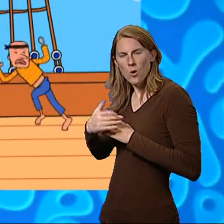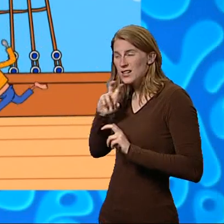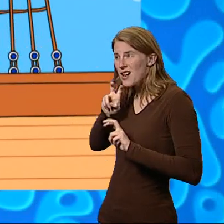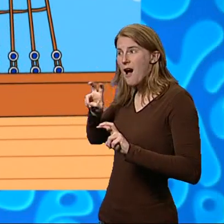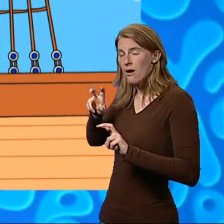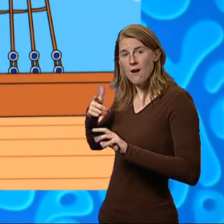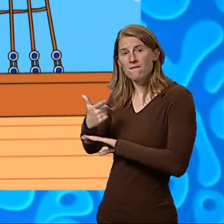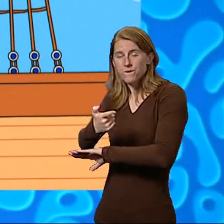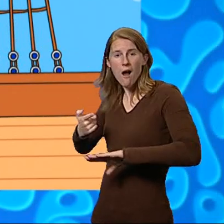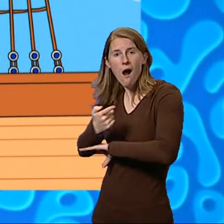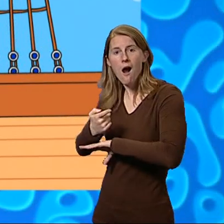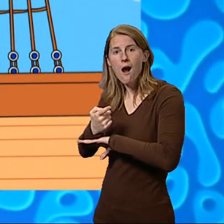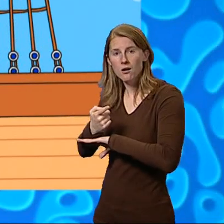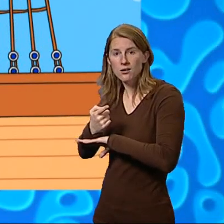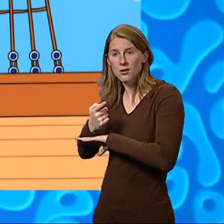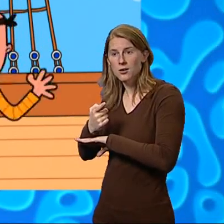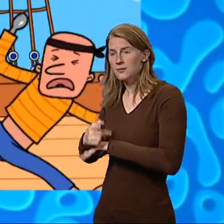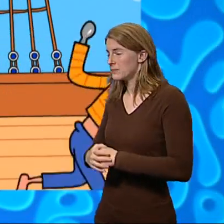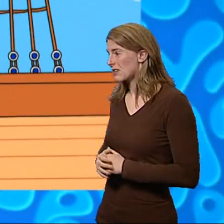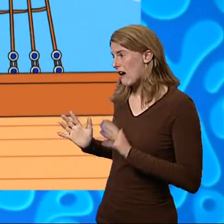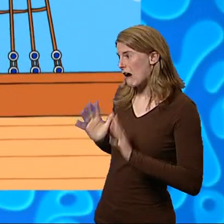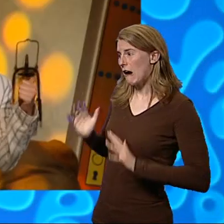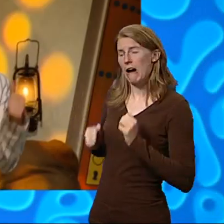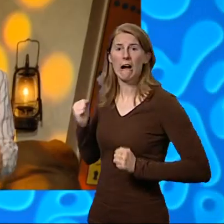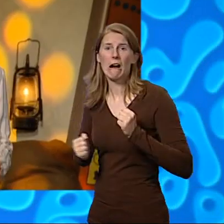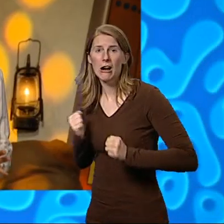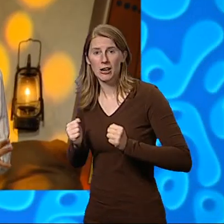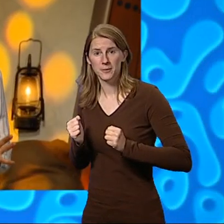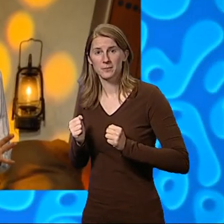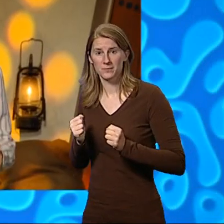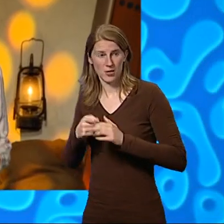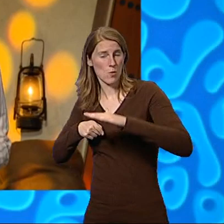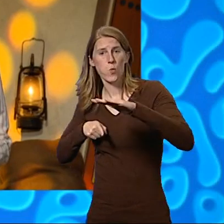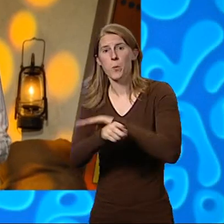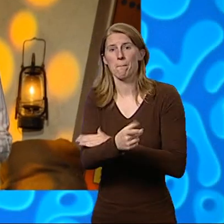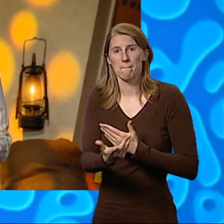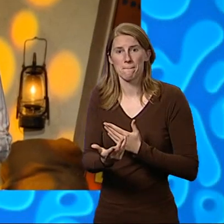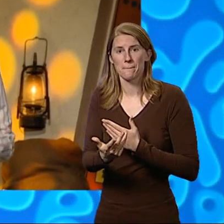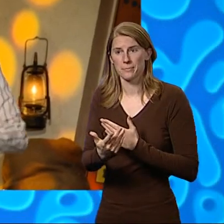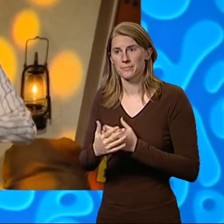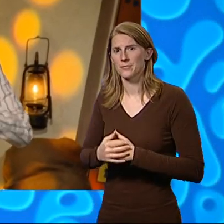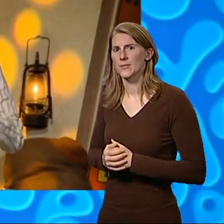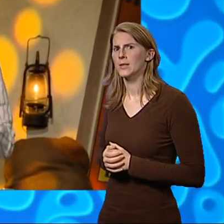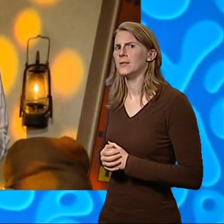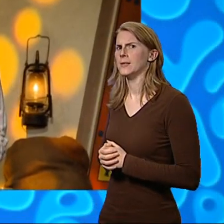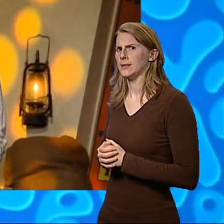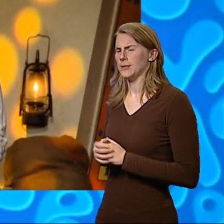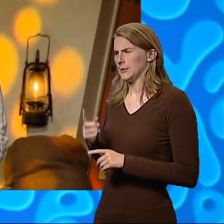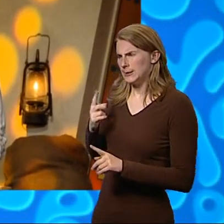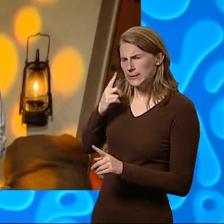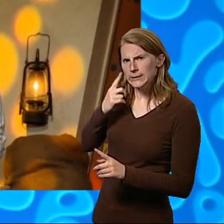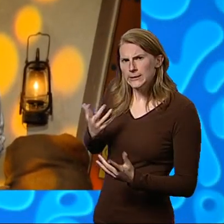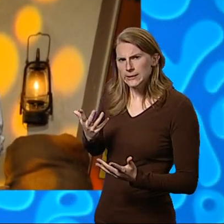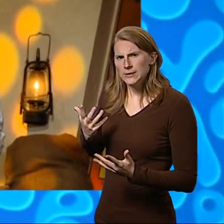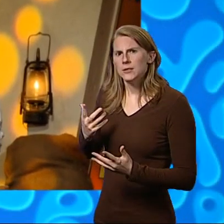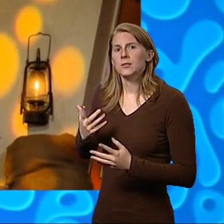fire, bellowed Mad Maggot, charging out of the cabin. Fire, squeaked Miss Snitty before she was moaned down by